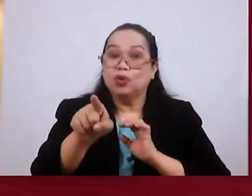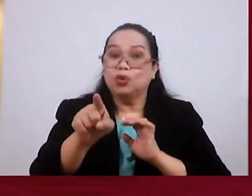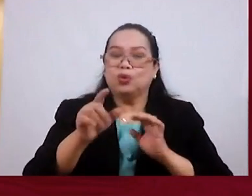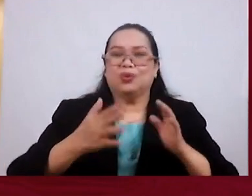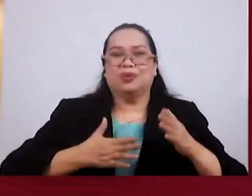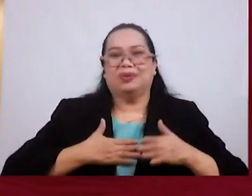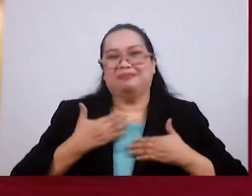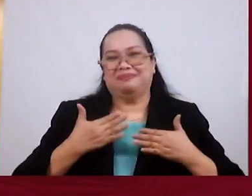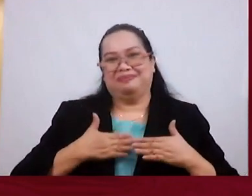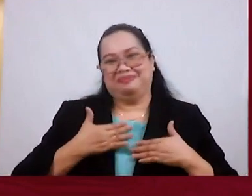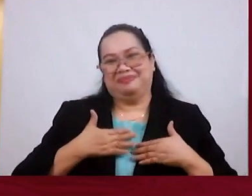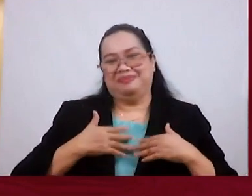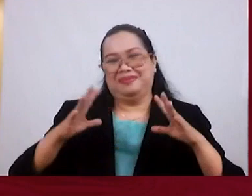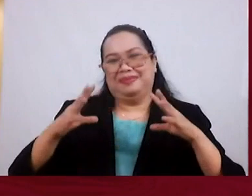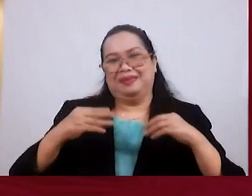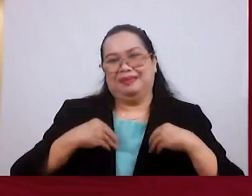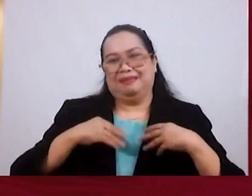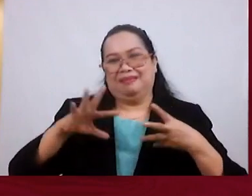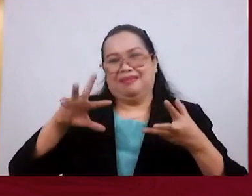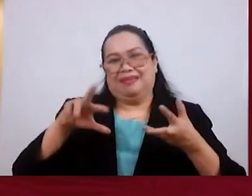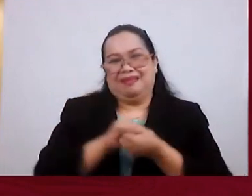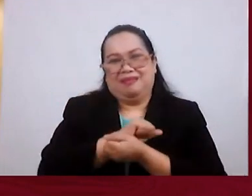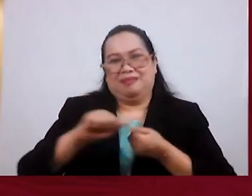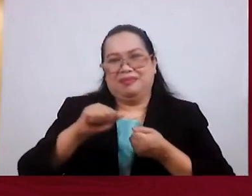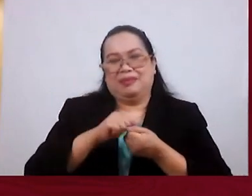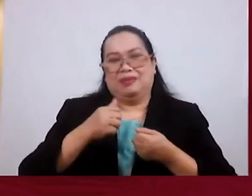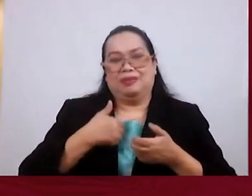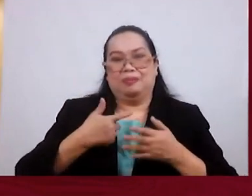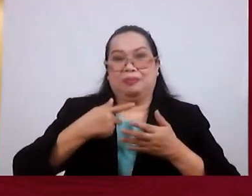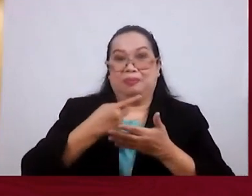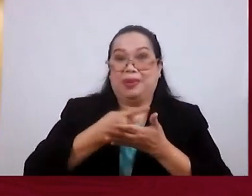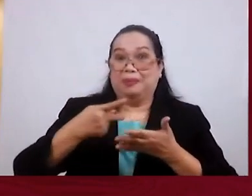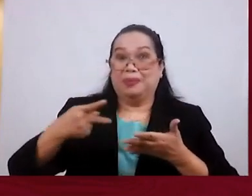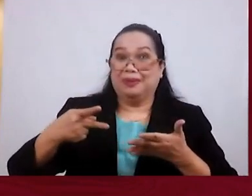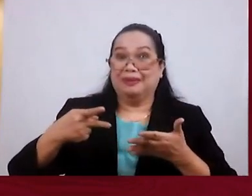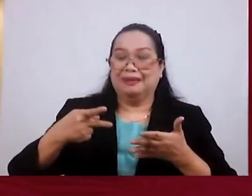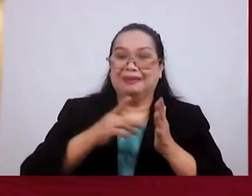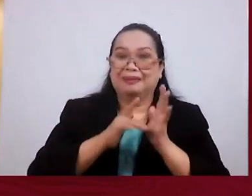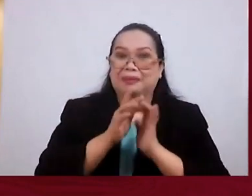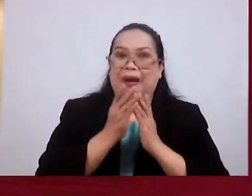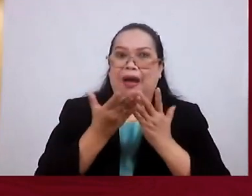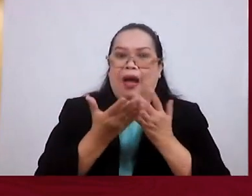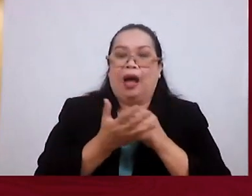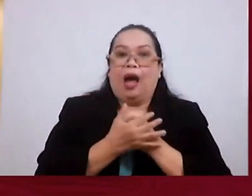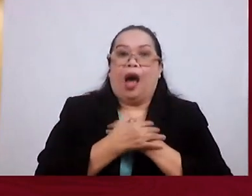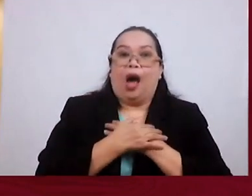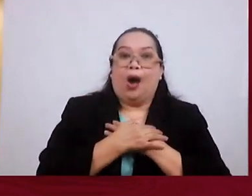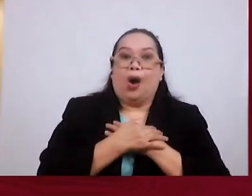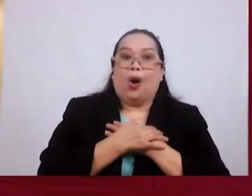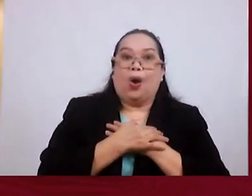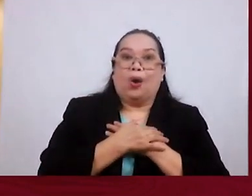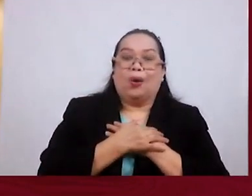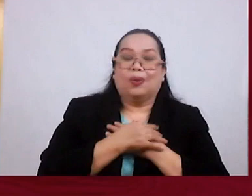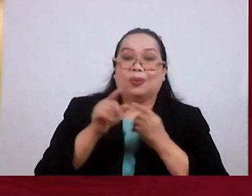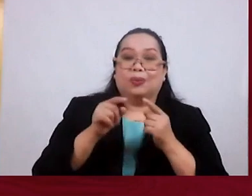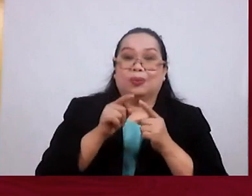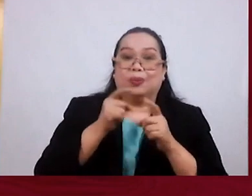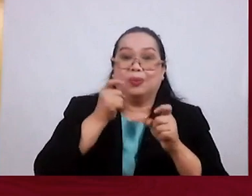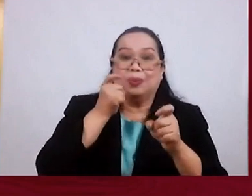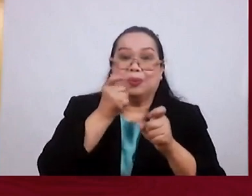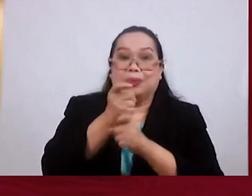Joyfully Accepted The Plundering Of Your Property We We Told The Bible Scholars This Is Probably A Reference To A